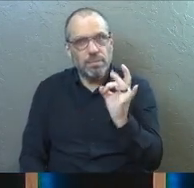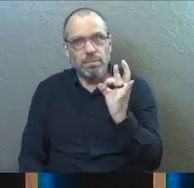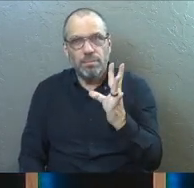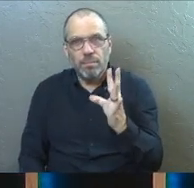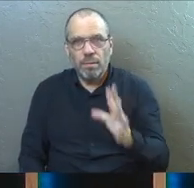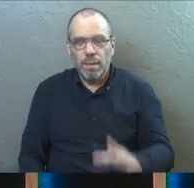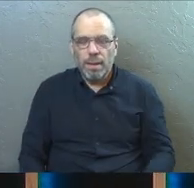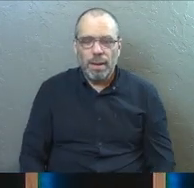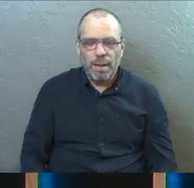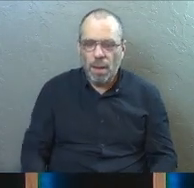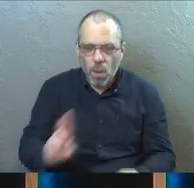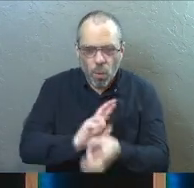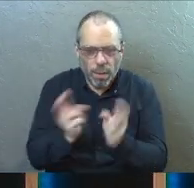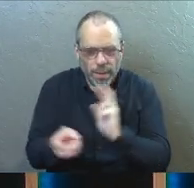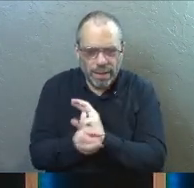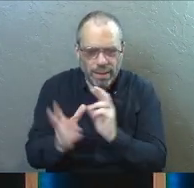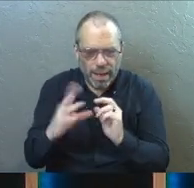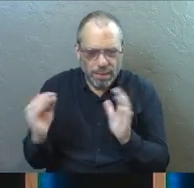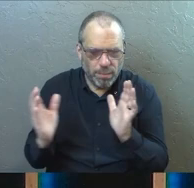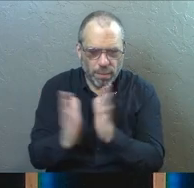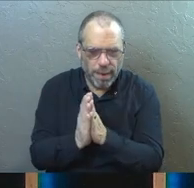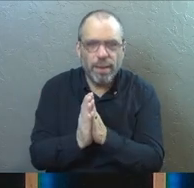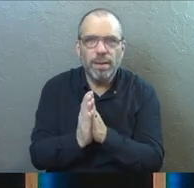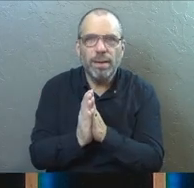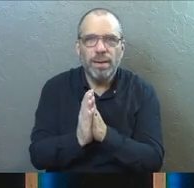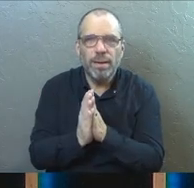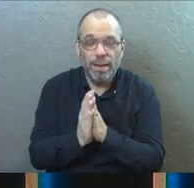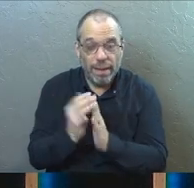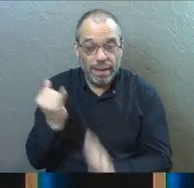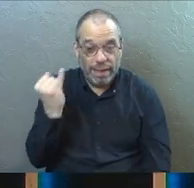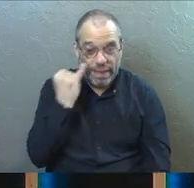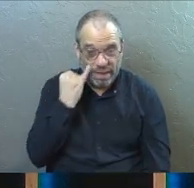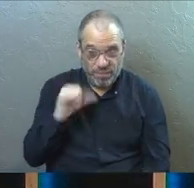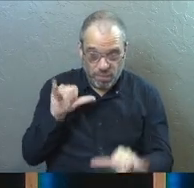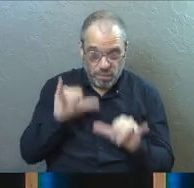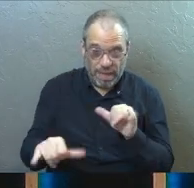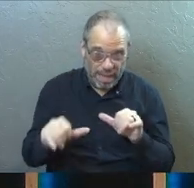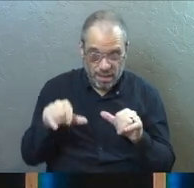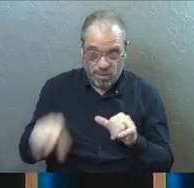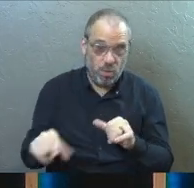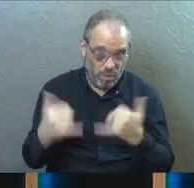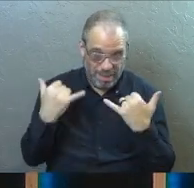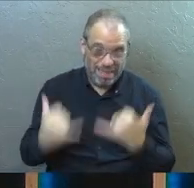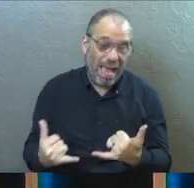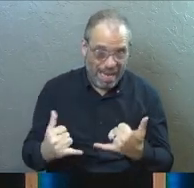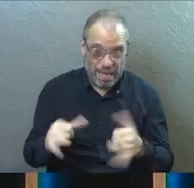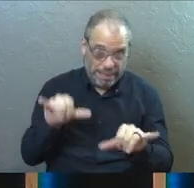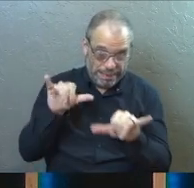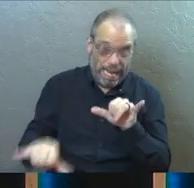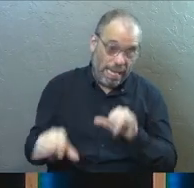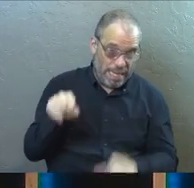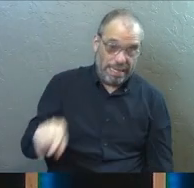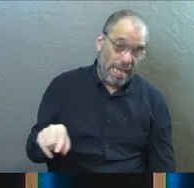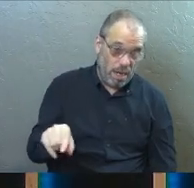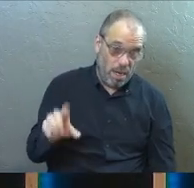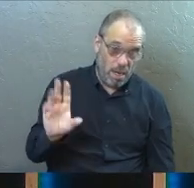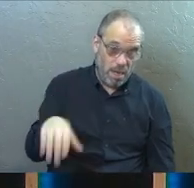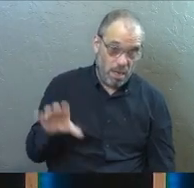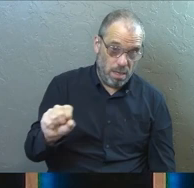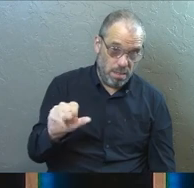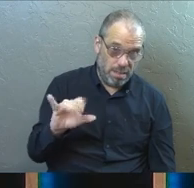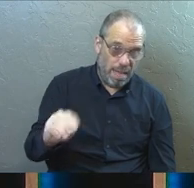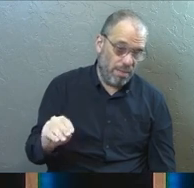He says, repent and pray. And he says, if you stay in your spot where you currently are, you stay stuck, Simon,